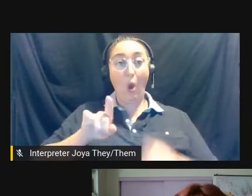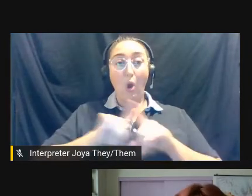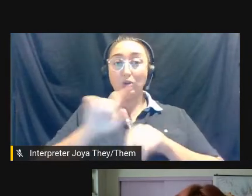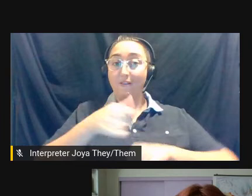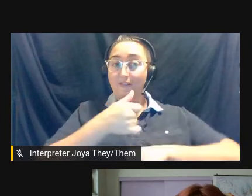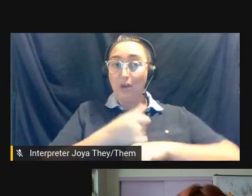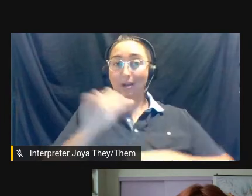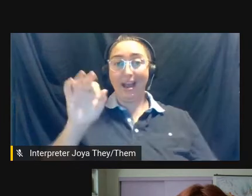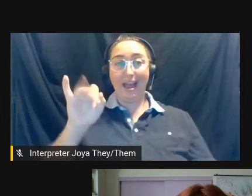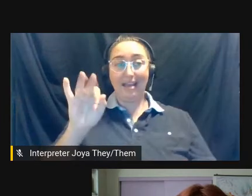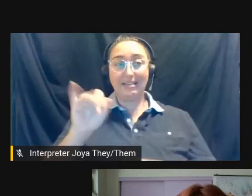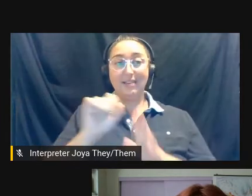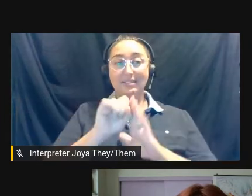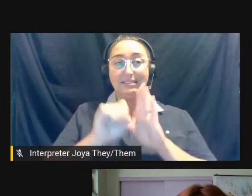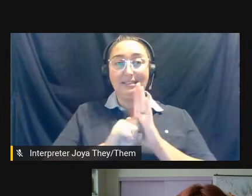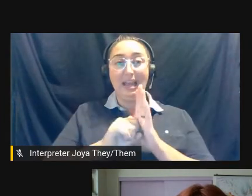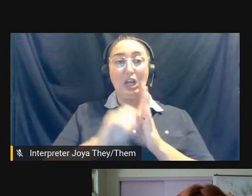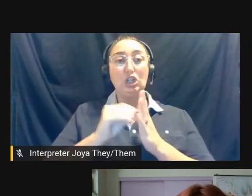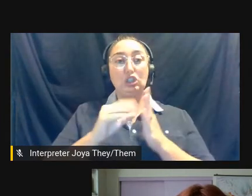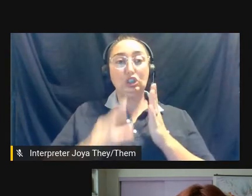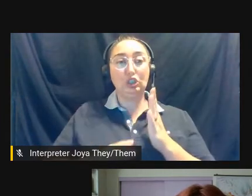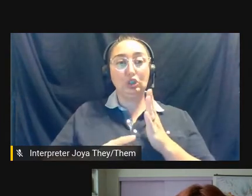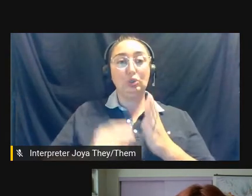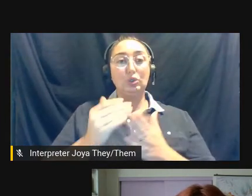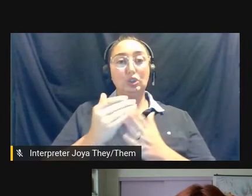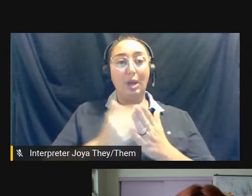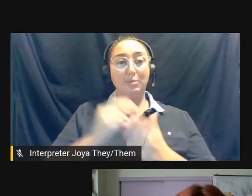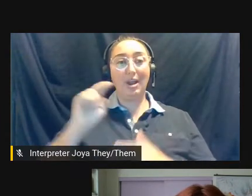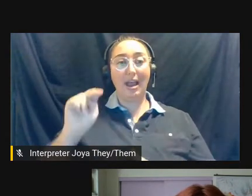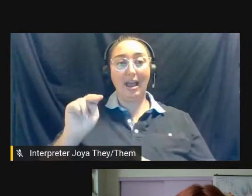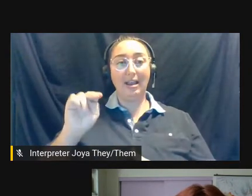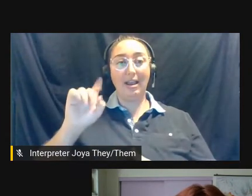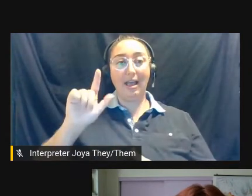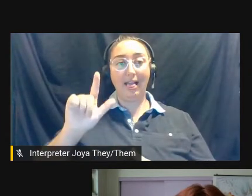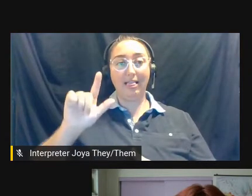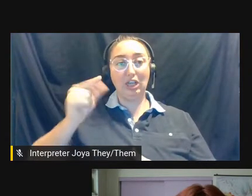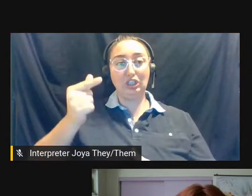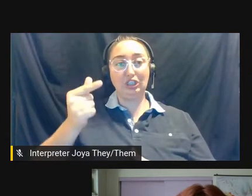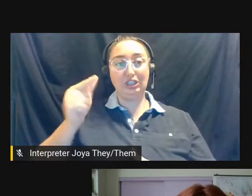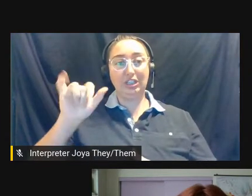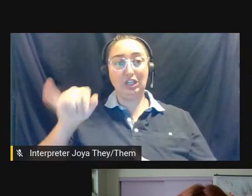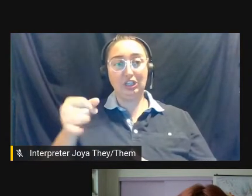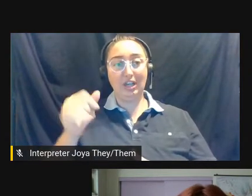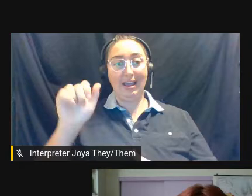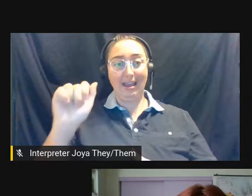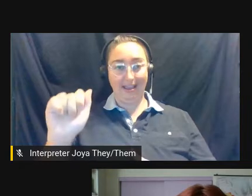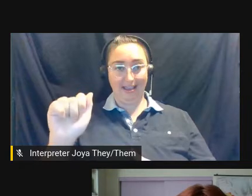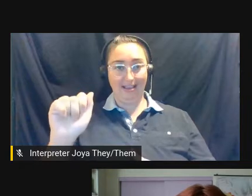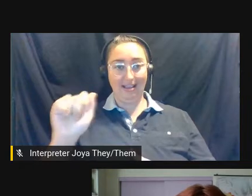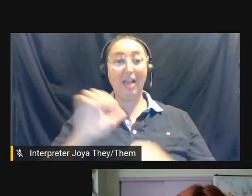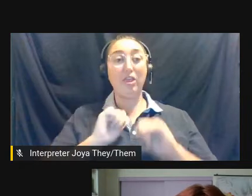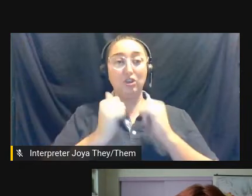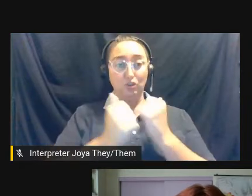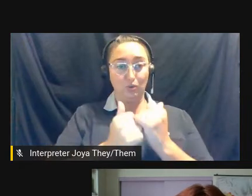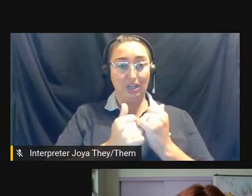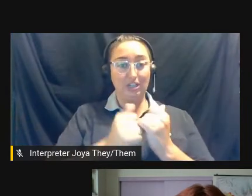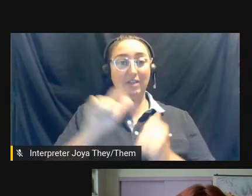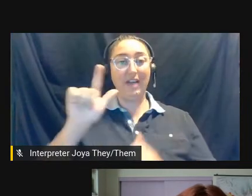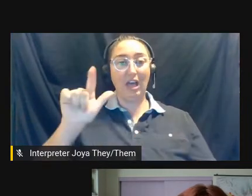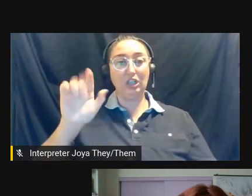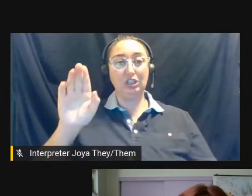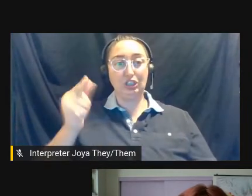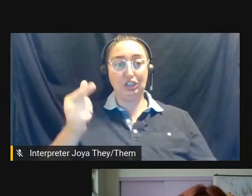State's student chapter of NLGJA, the Association of LGBTQ Journalists.